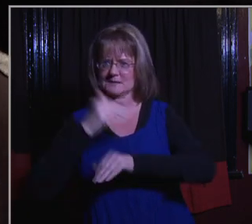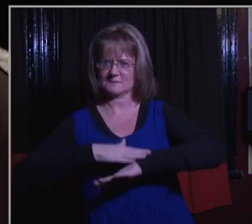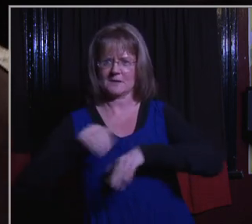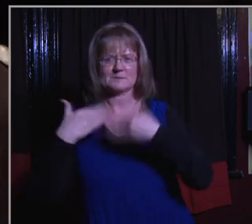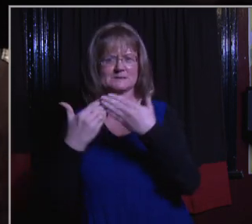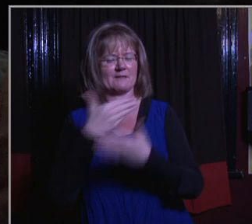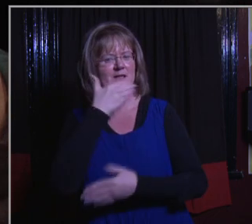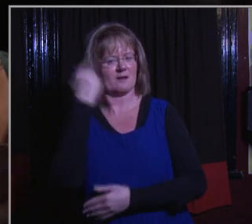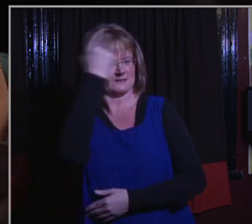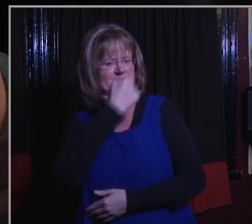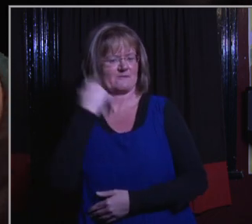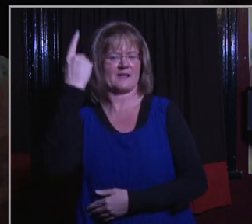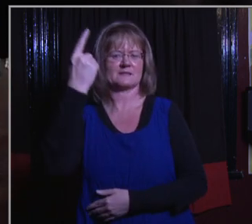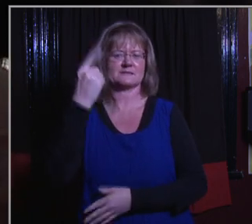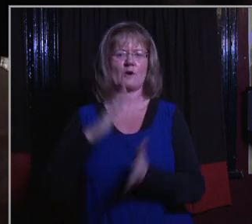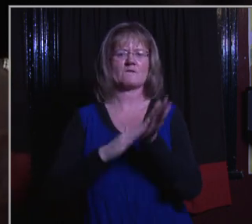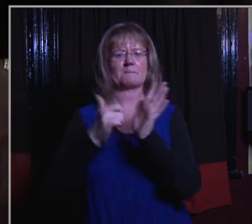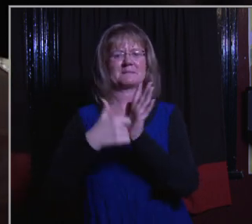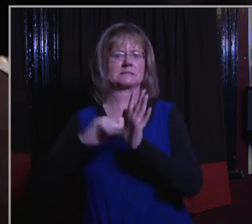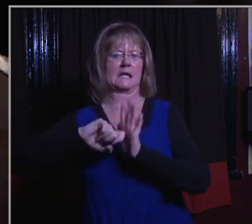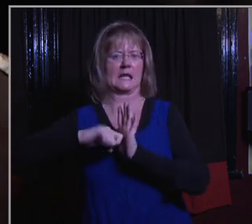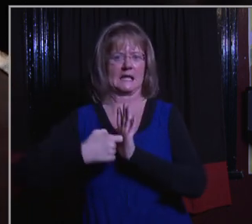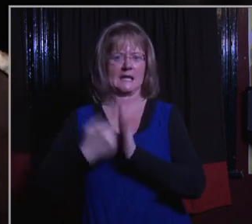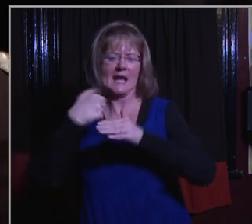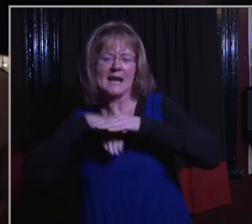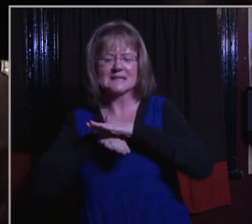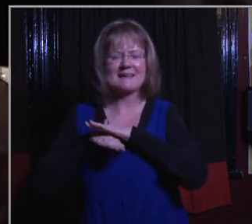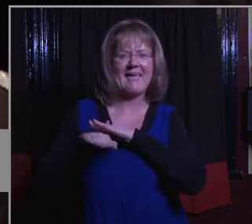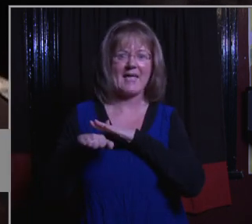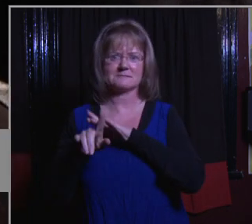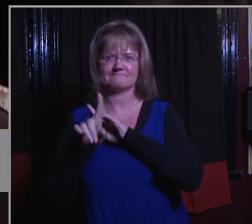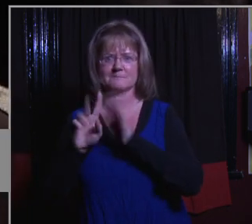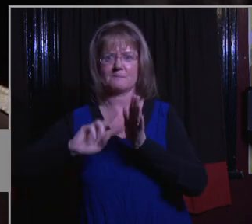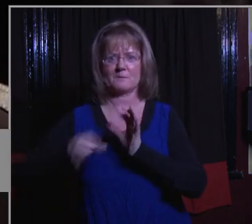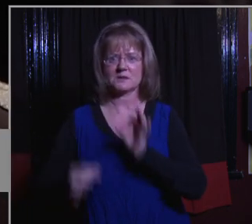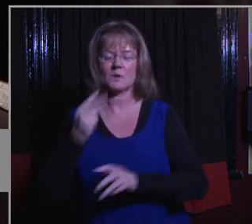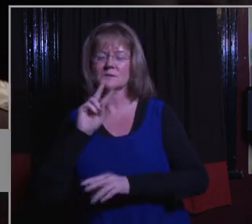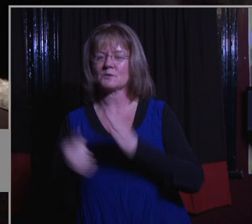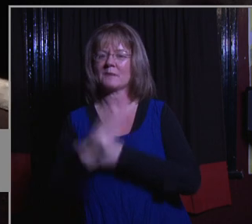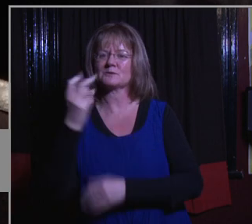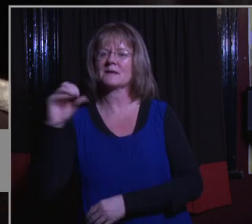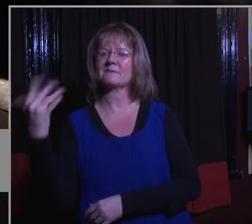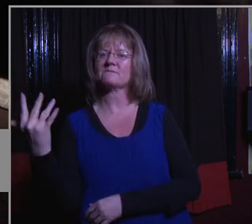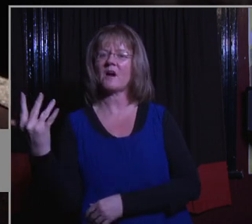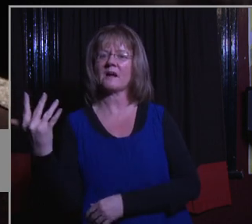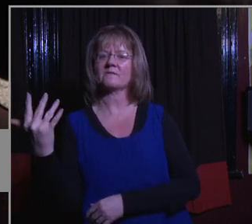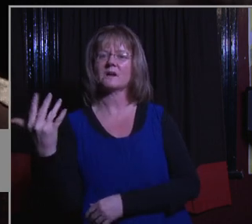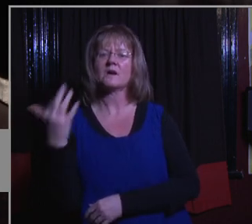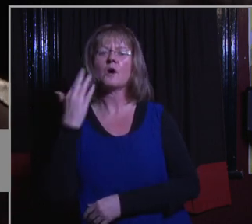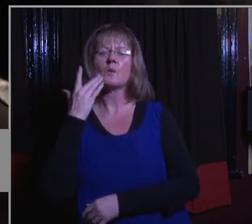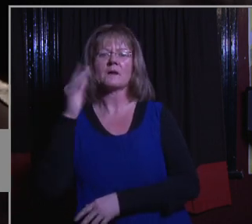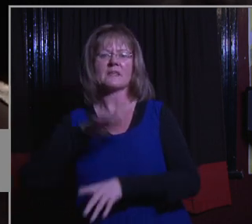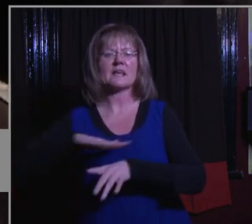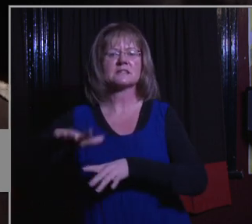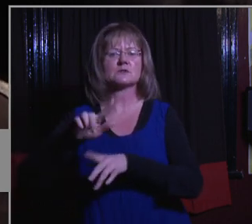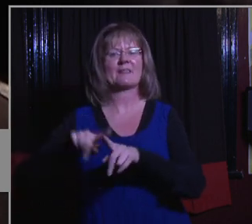Mr Key and this very underhanded set of politics. We saw this happen in 2005 with National and the Exclusive Brethren so we've known